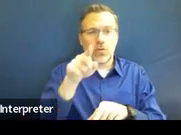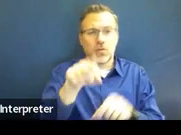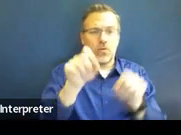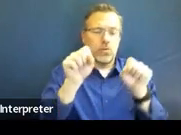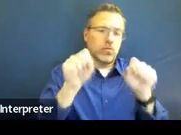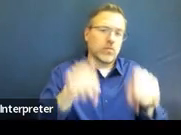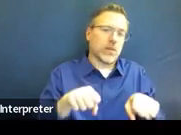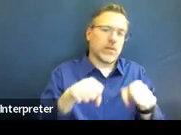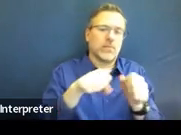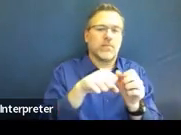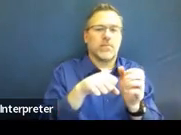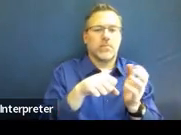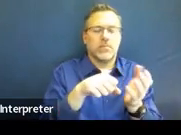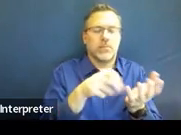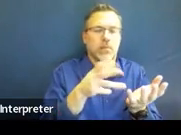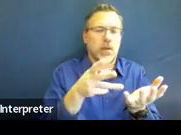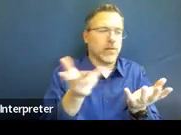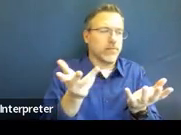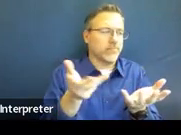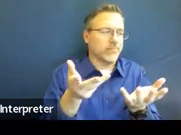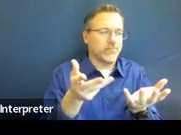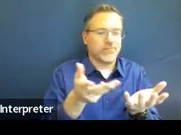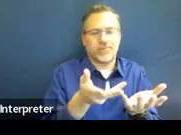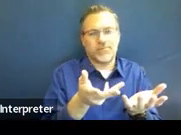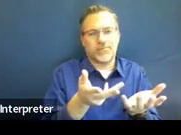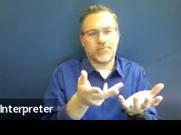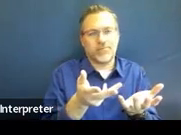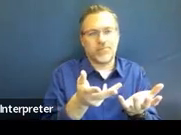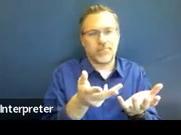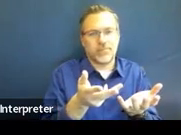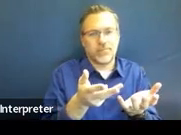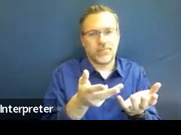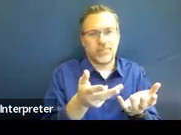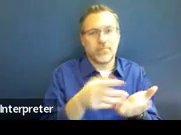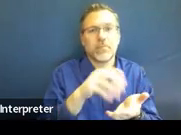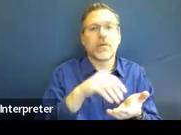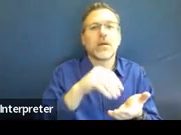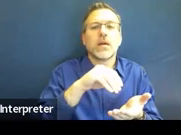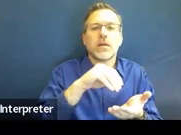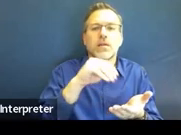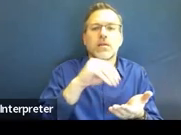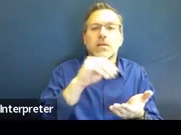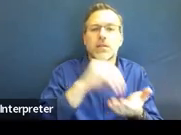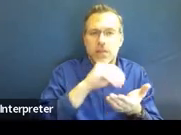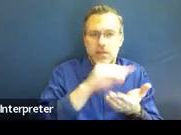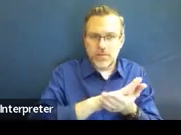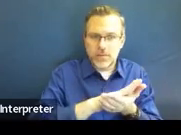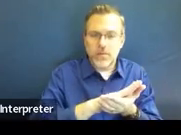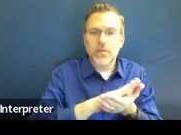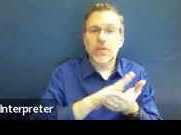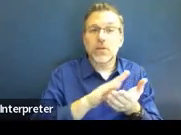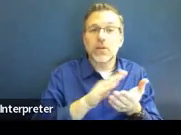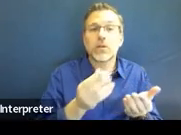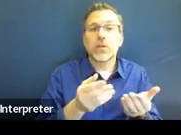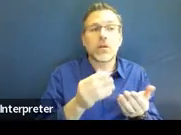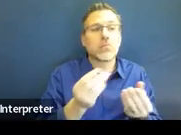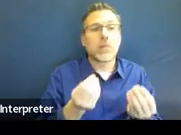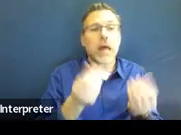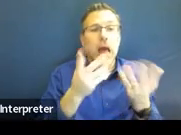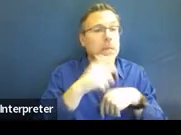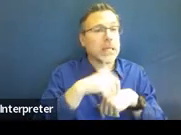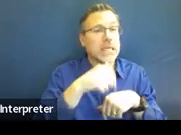your attempts at getting the parents to attend the meetings.